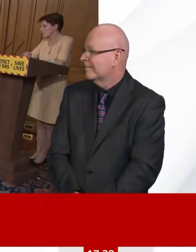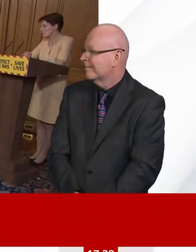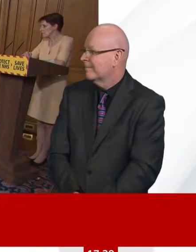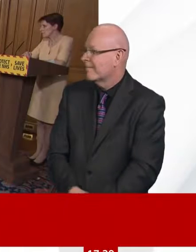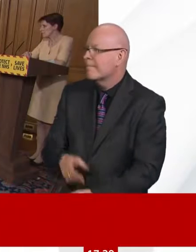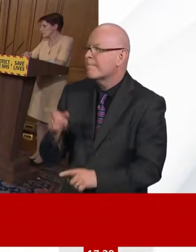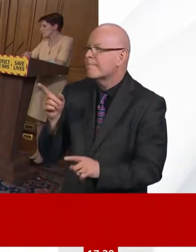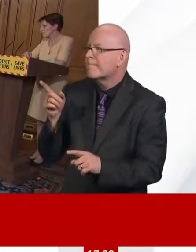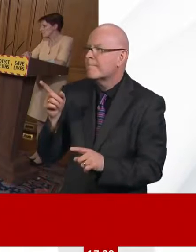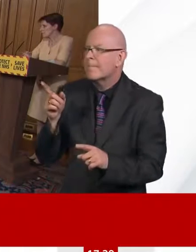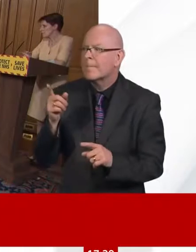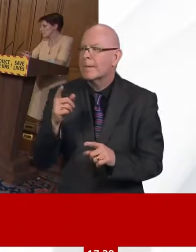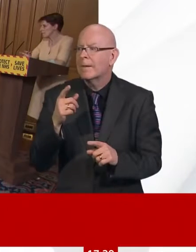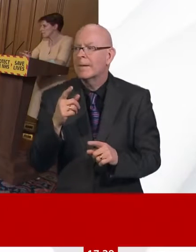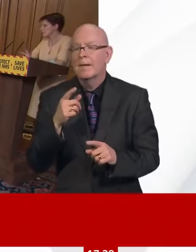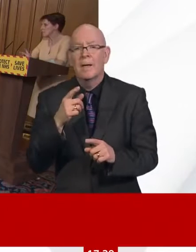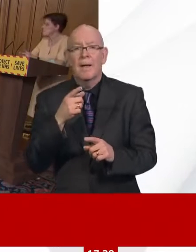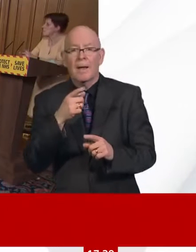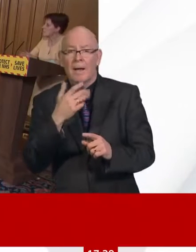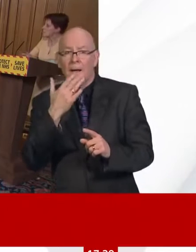and a home.